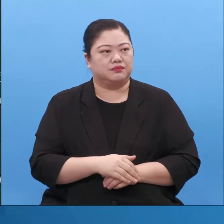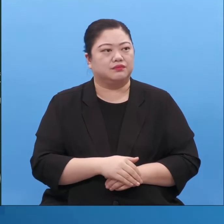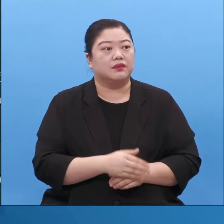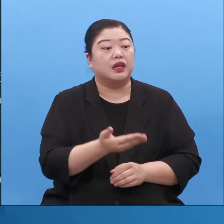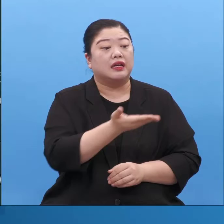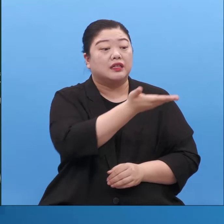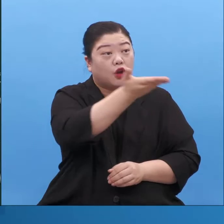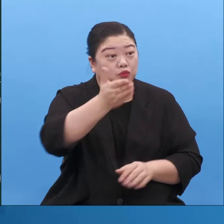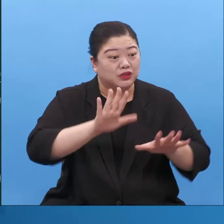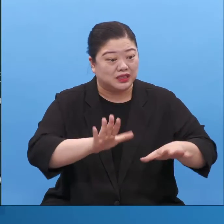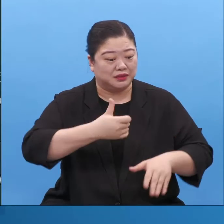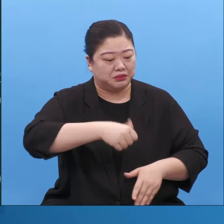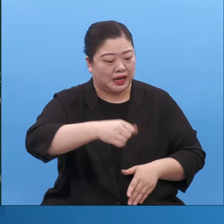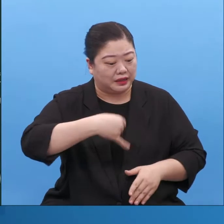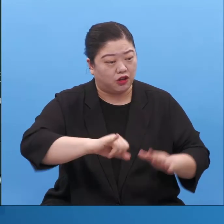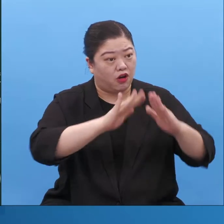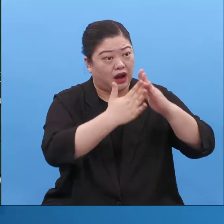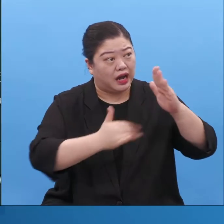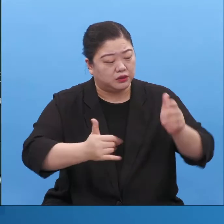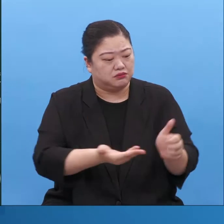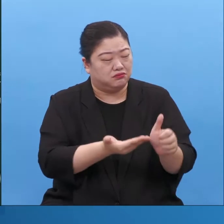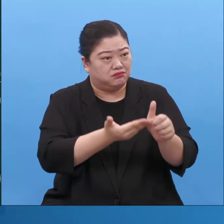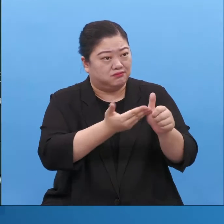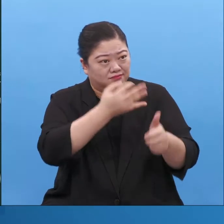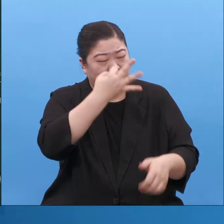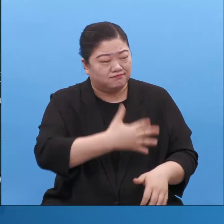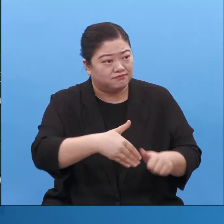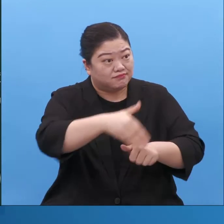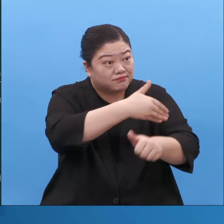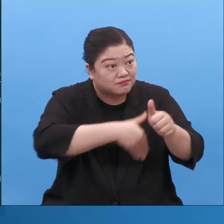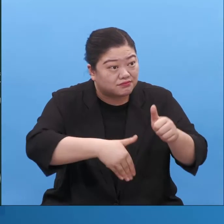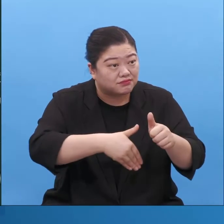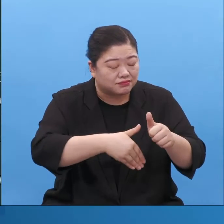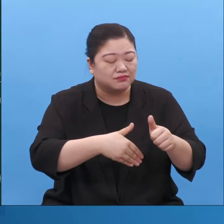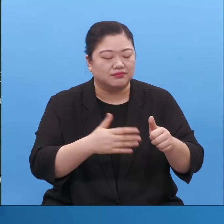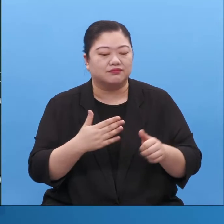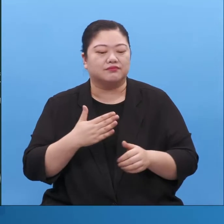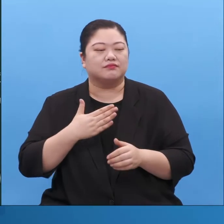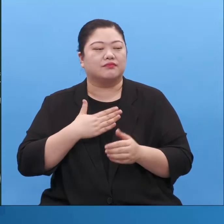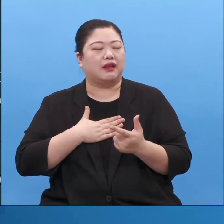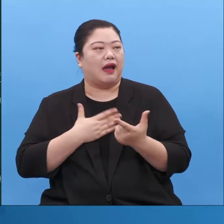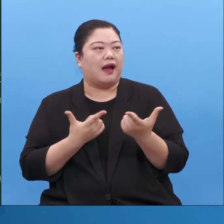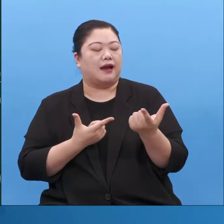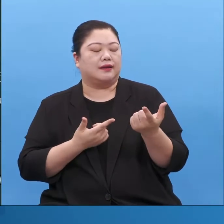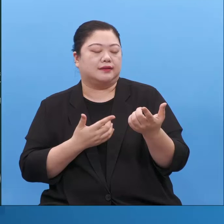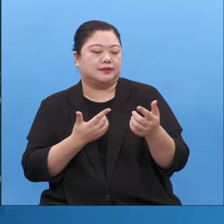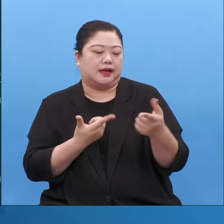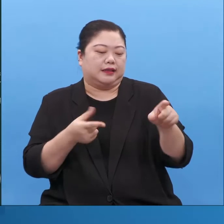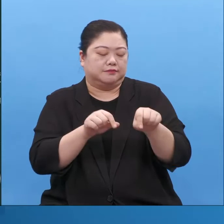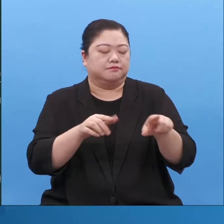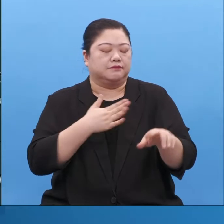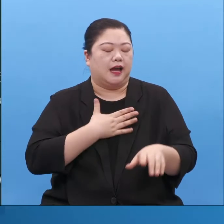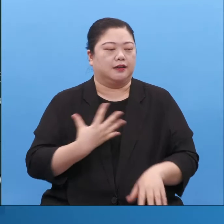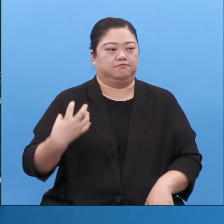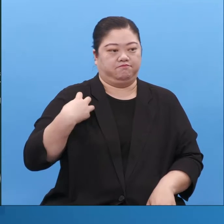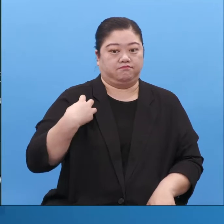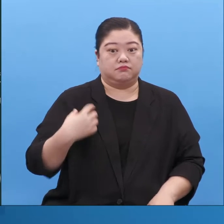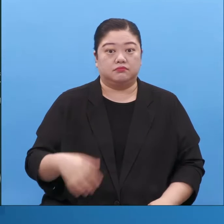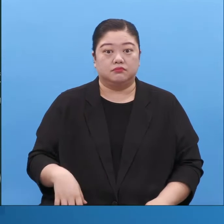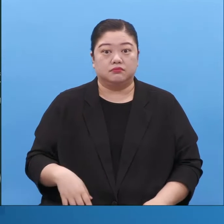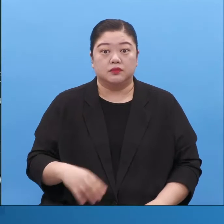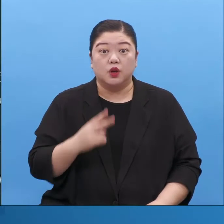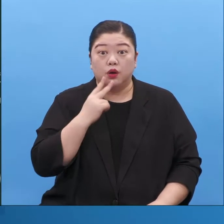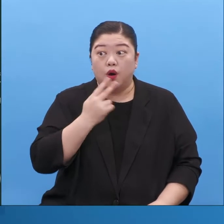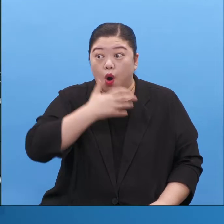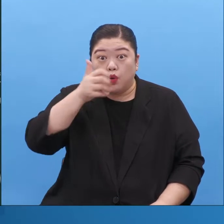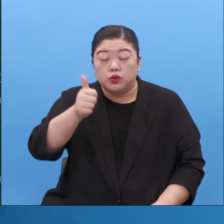and there he says that I will provide for you and all your children. What? did not change. He was